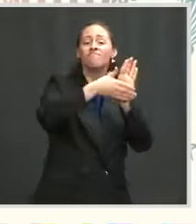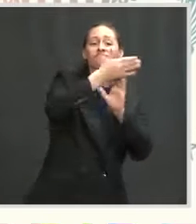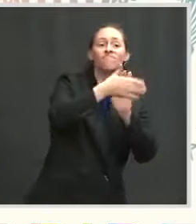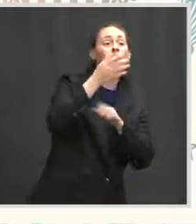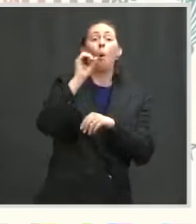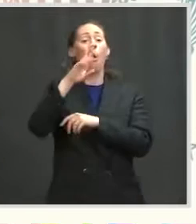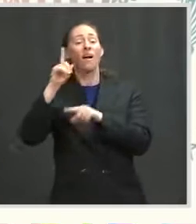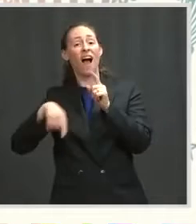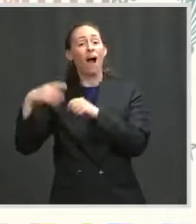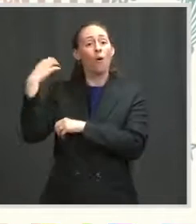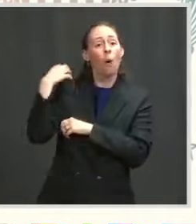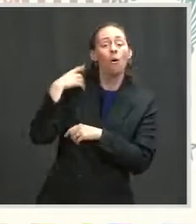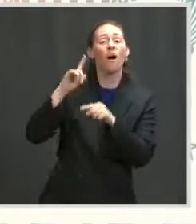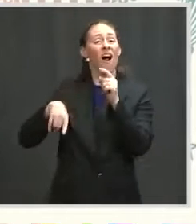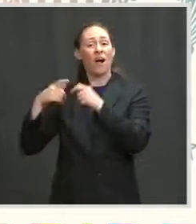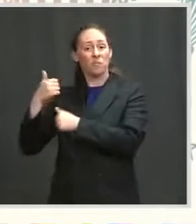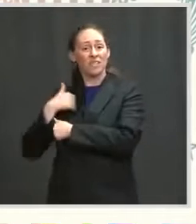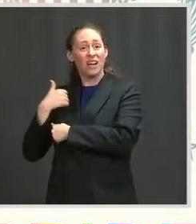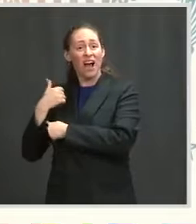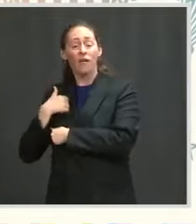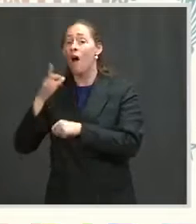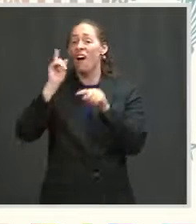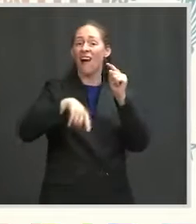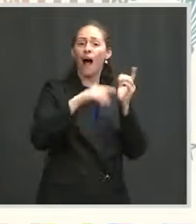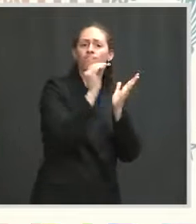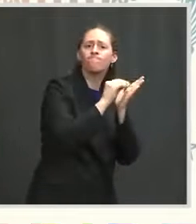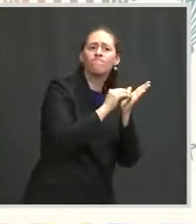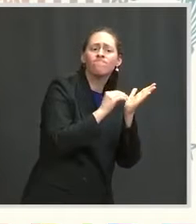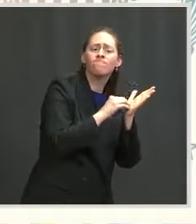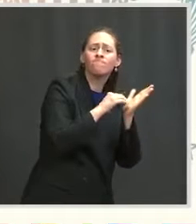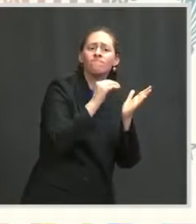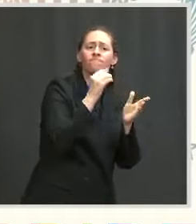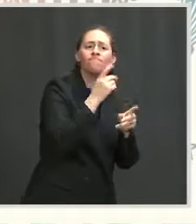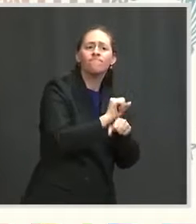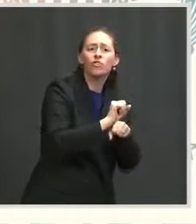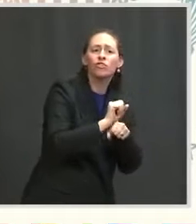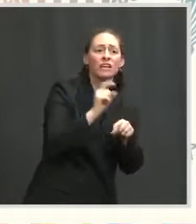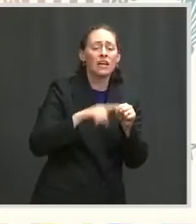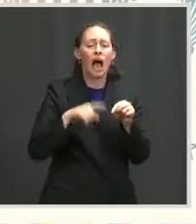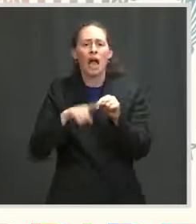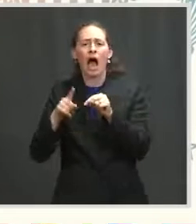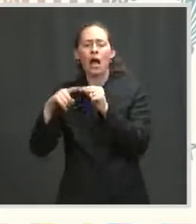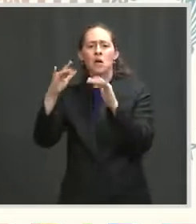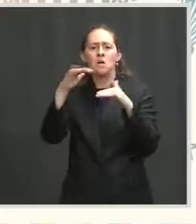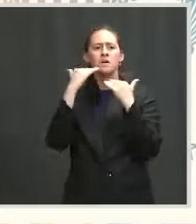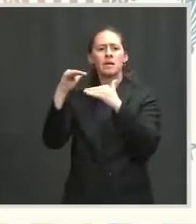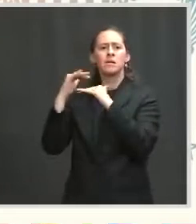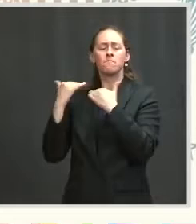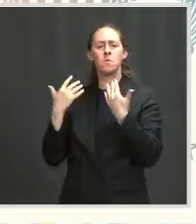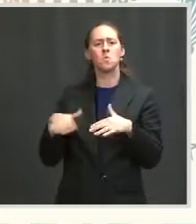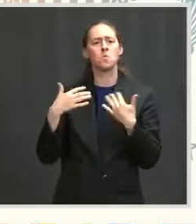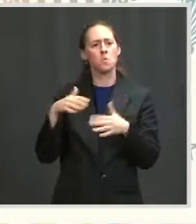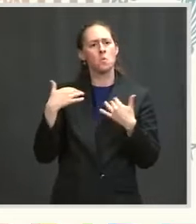military, but being a bookkeeper or an astronomer for the federal government. I wasn't here for those days, but I became a military officer